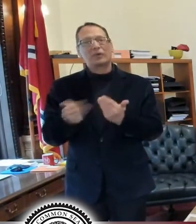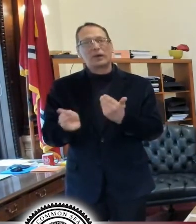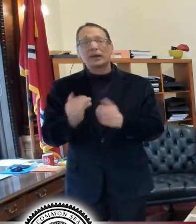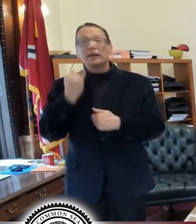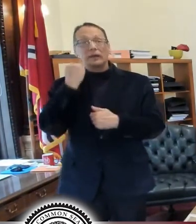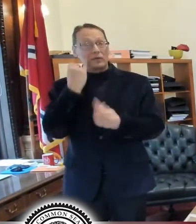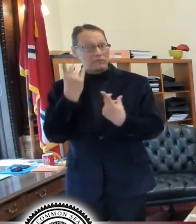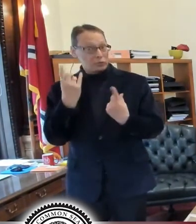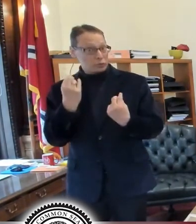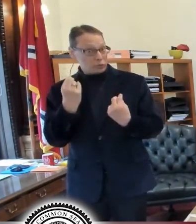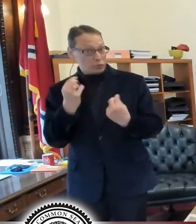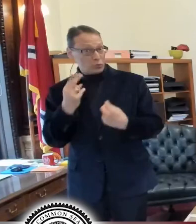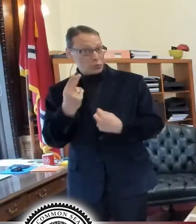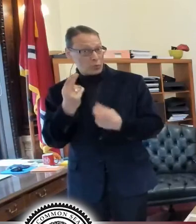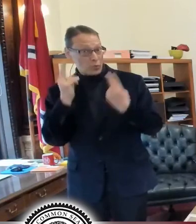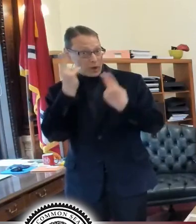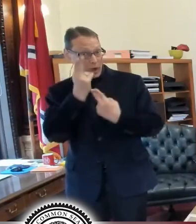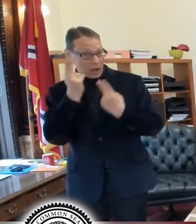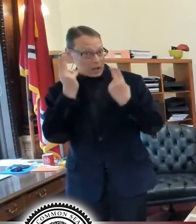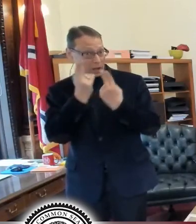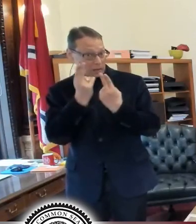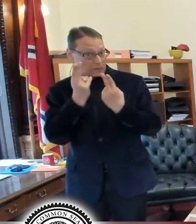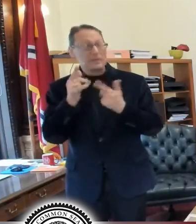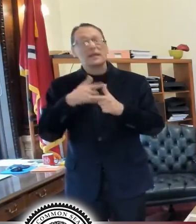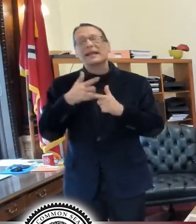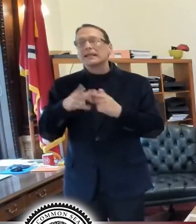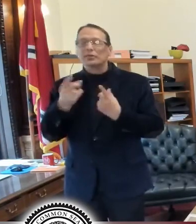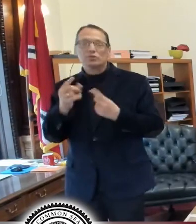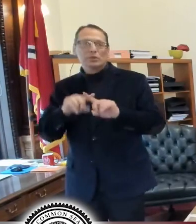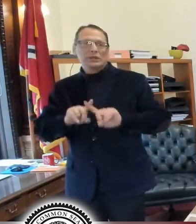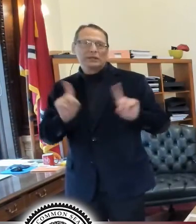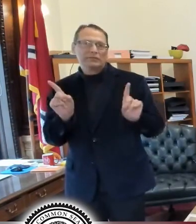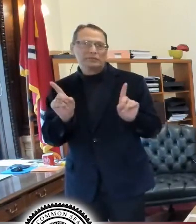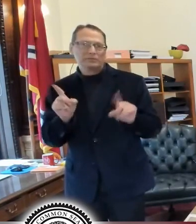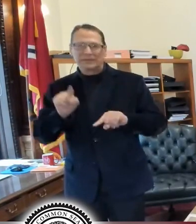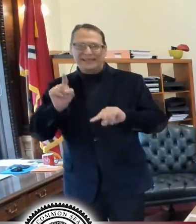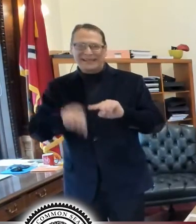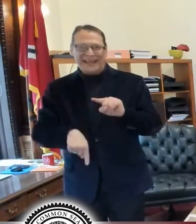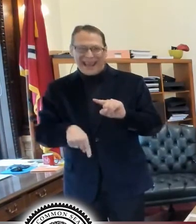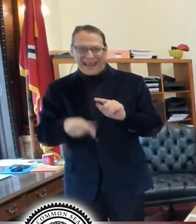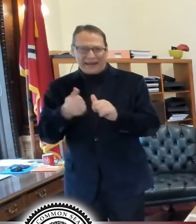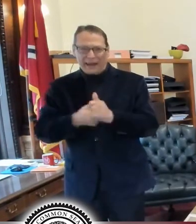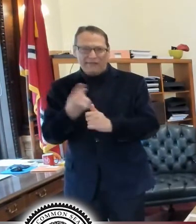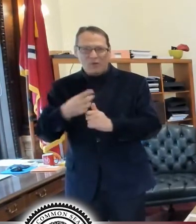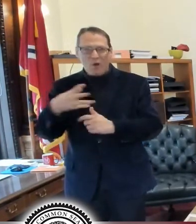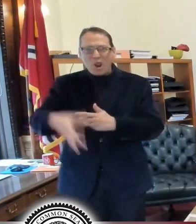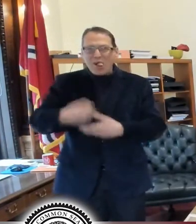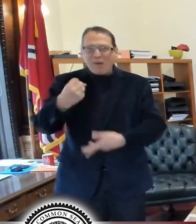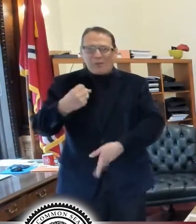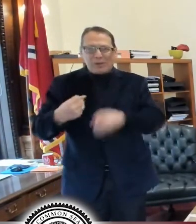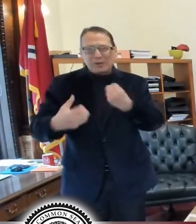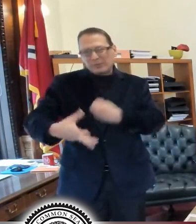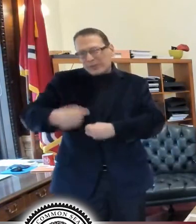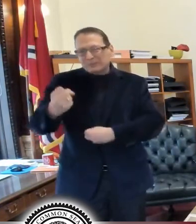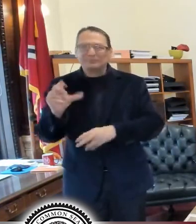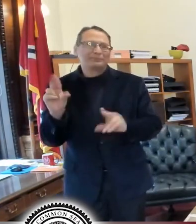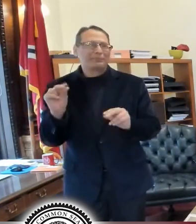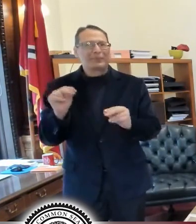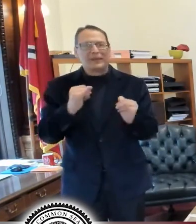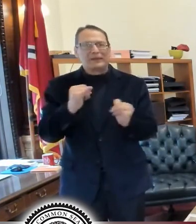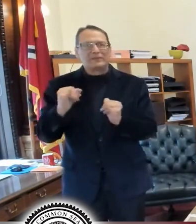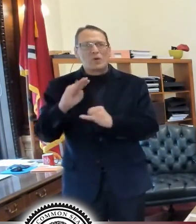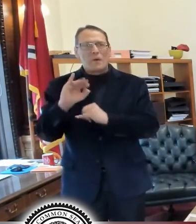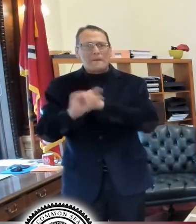to do Halloween, you got to do it different. You can't have everybody digging their hand in a bowl of candy, have your individual